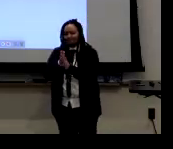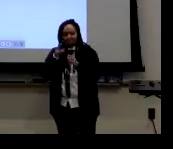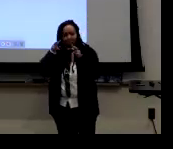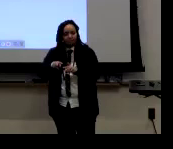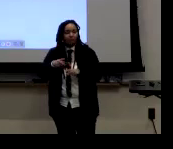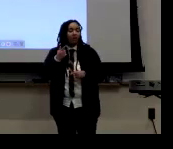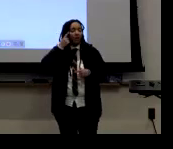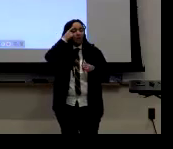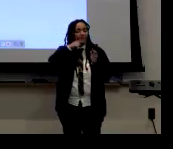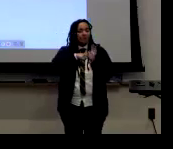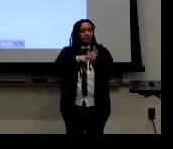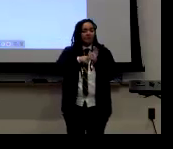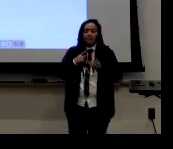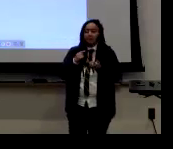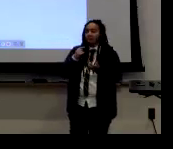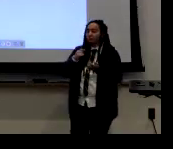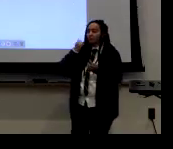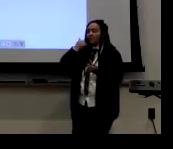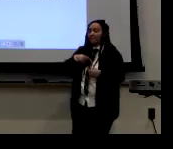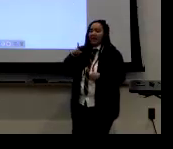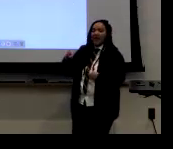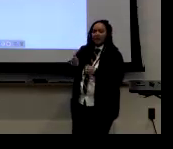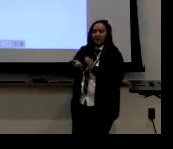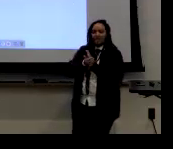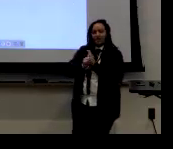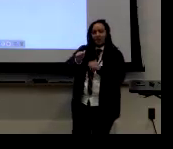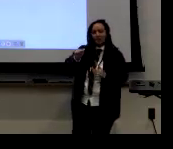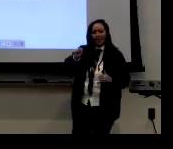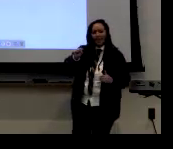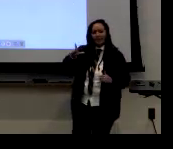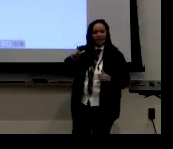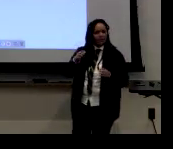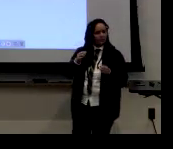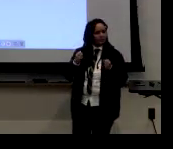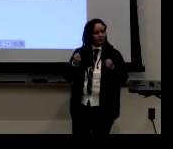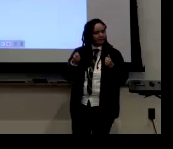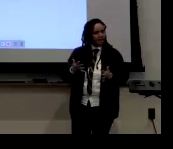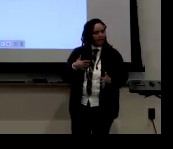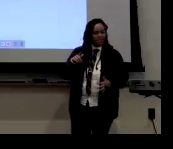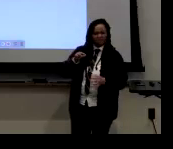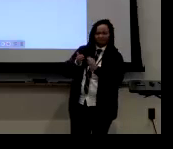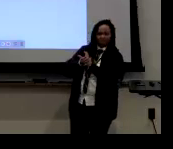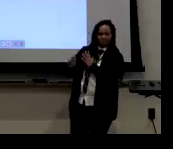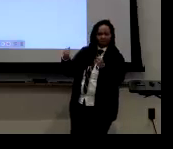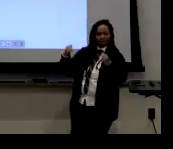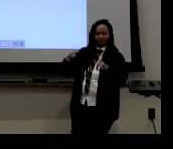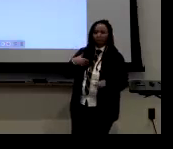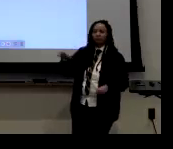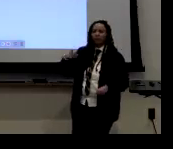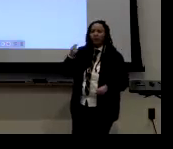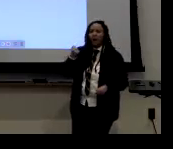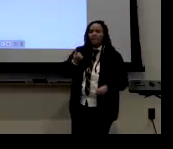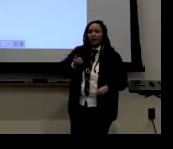My research has been really motivated by that and people who are fluent signers in